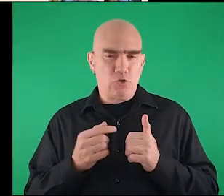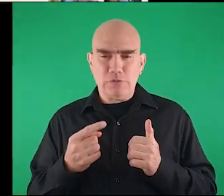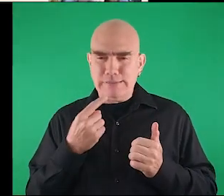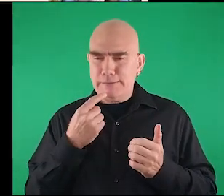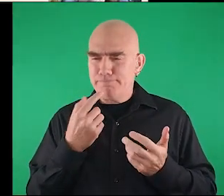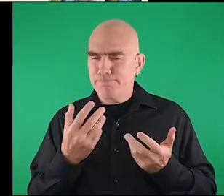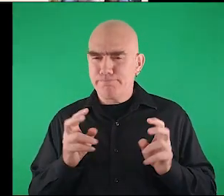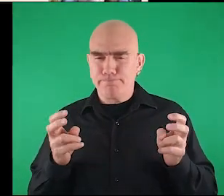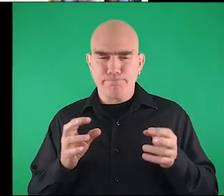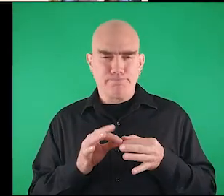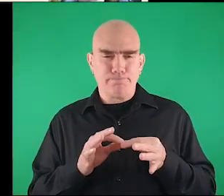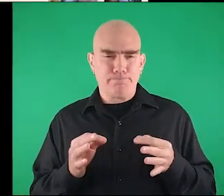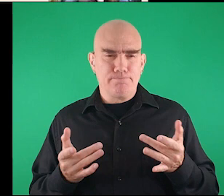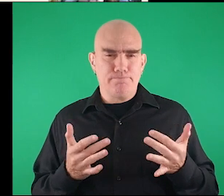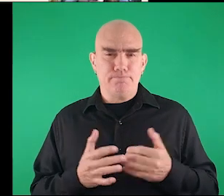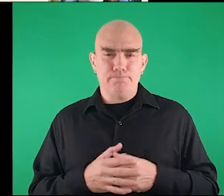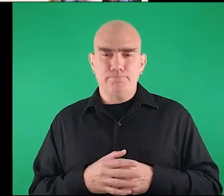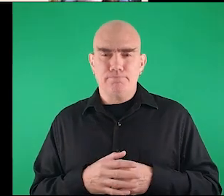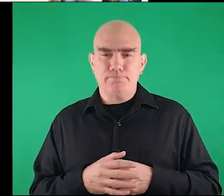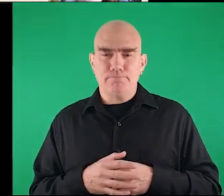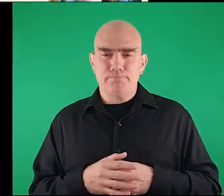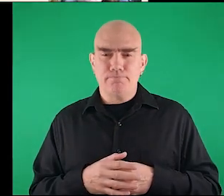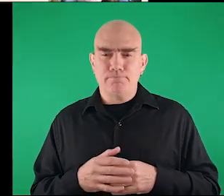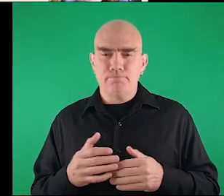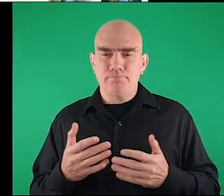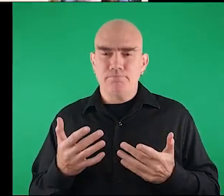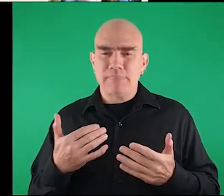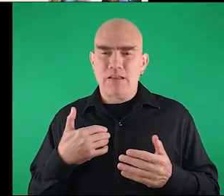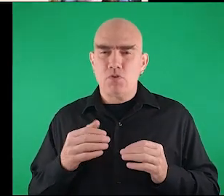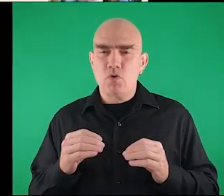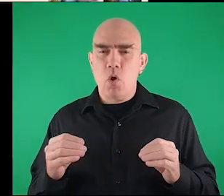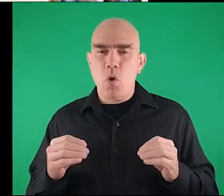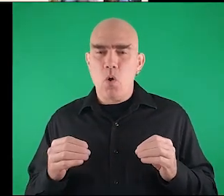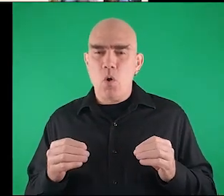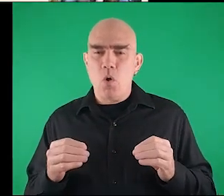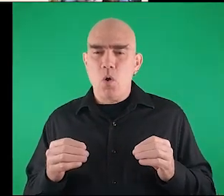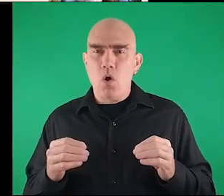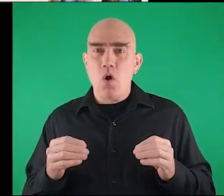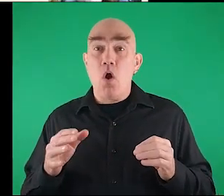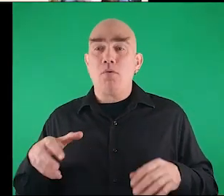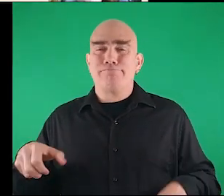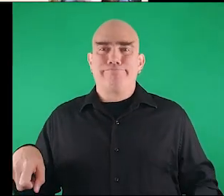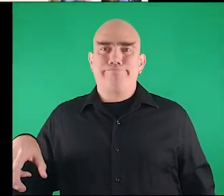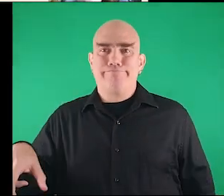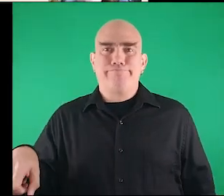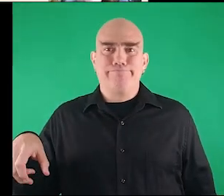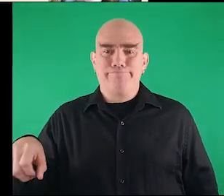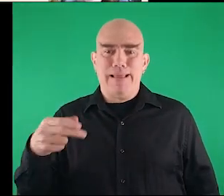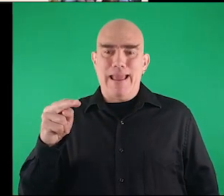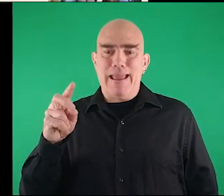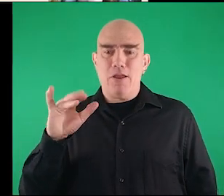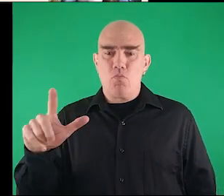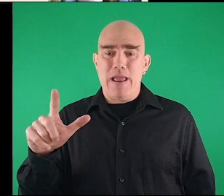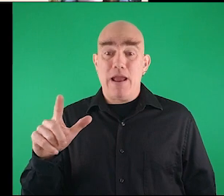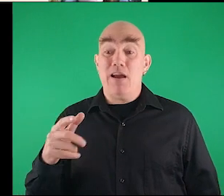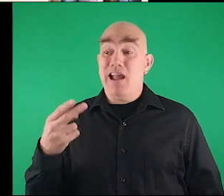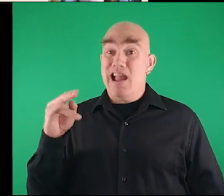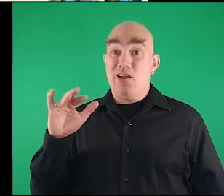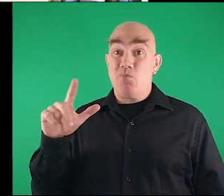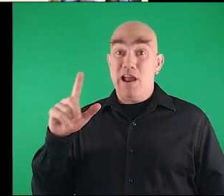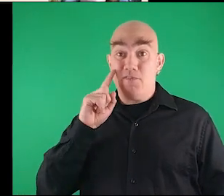um i how you say a passamano trail right handrail hundred